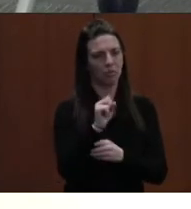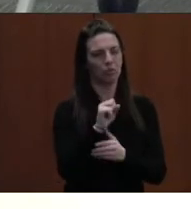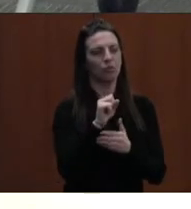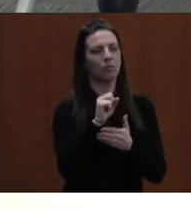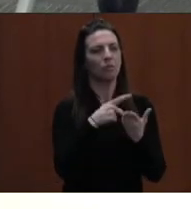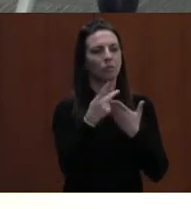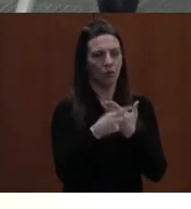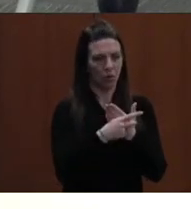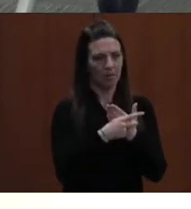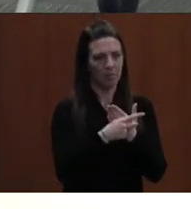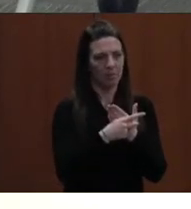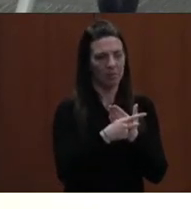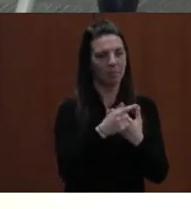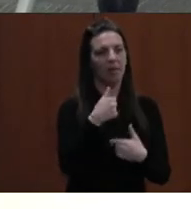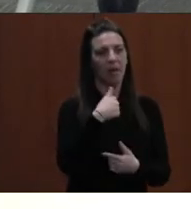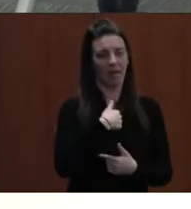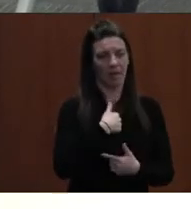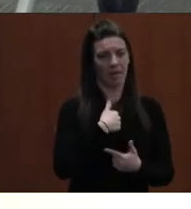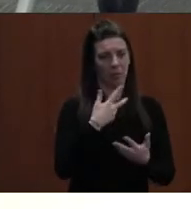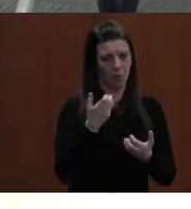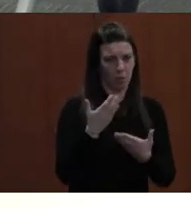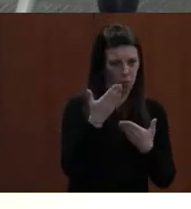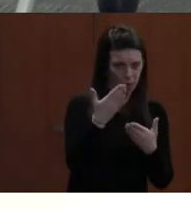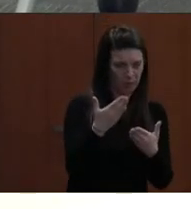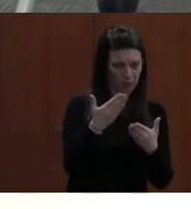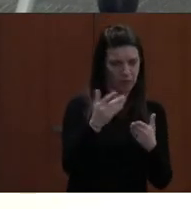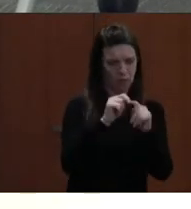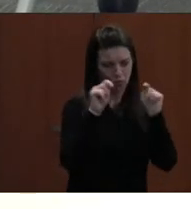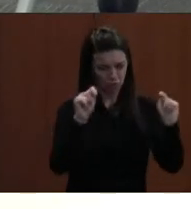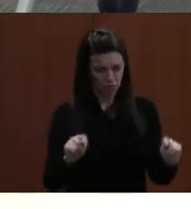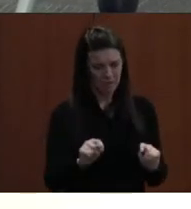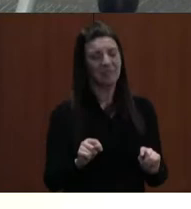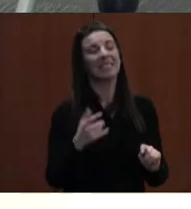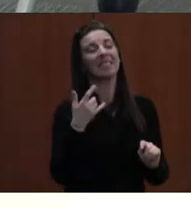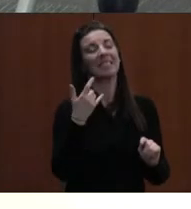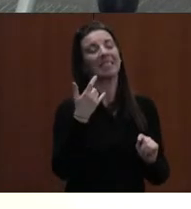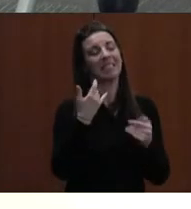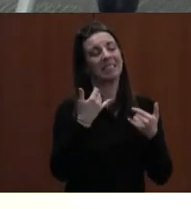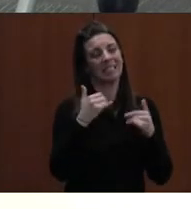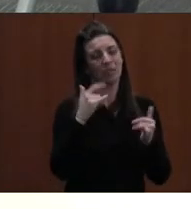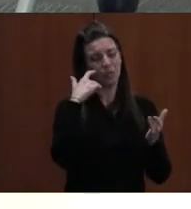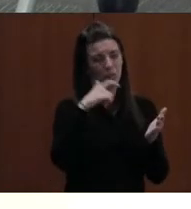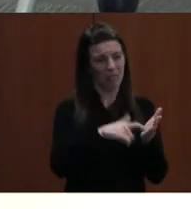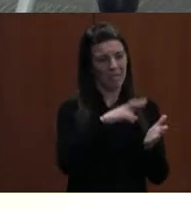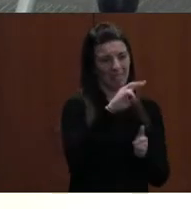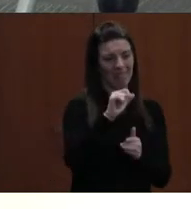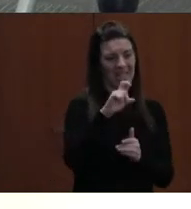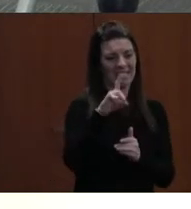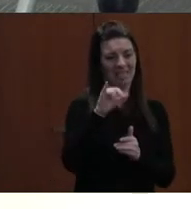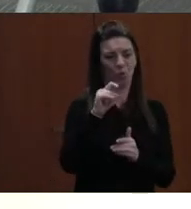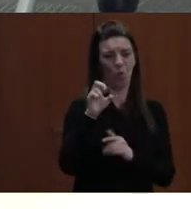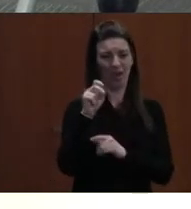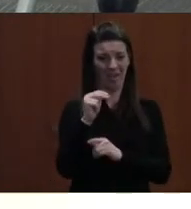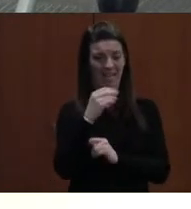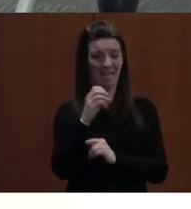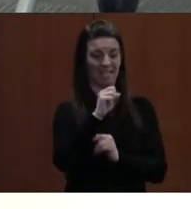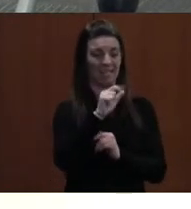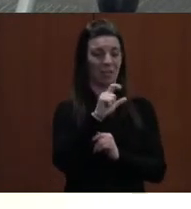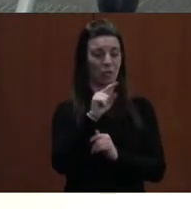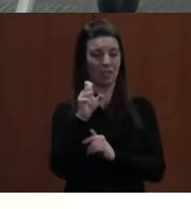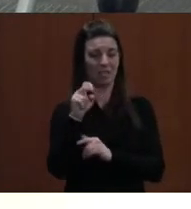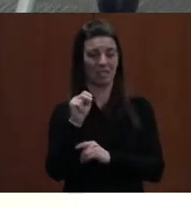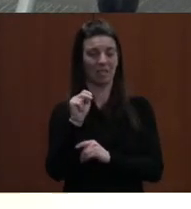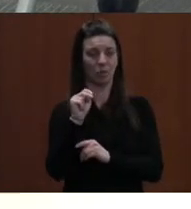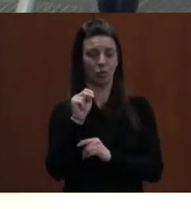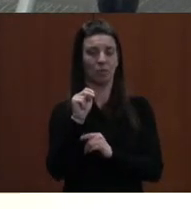and taking the class rank off student transcripts while still recognizing valedictorian and salutatorian proposed in file IKA. As a middle college